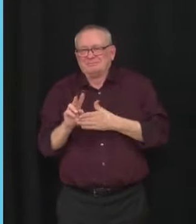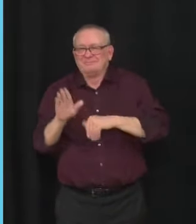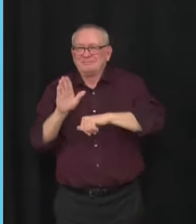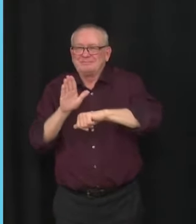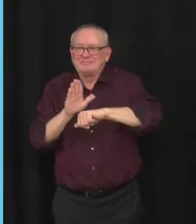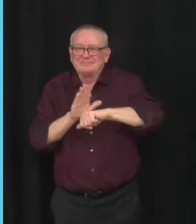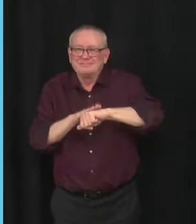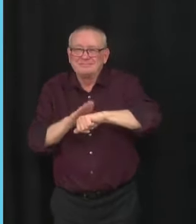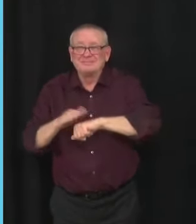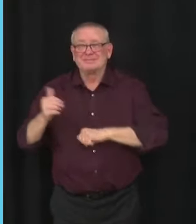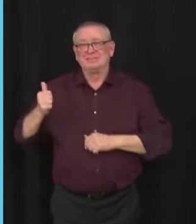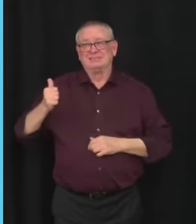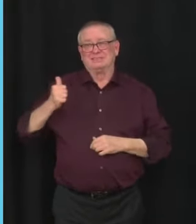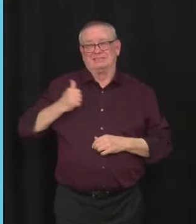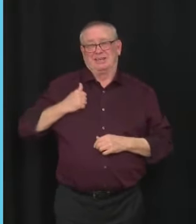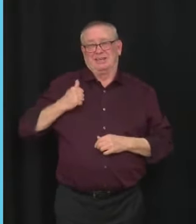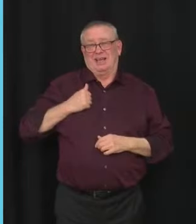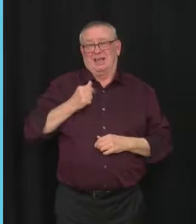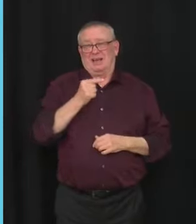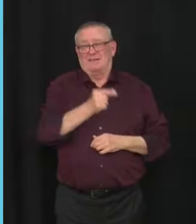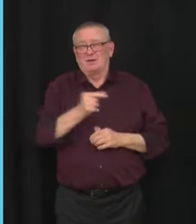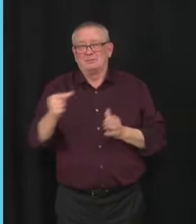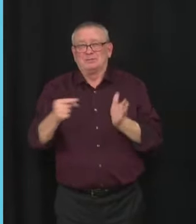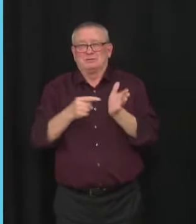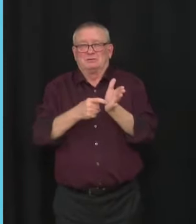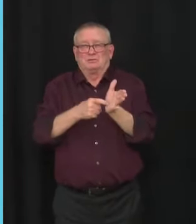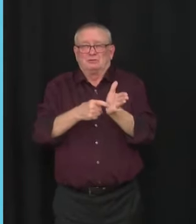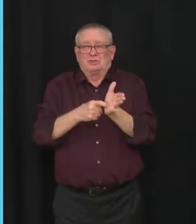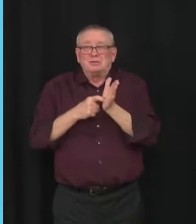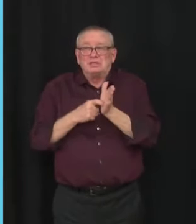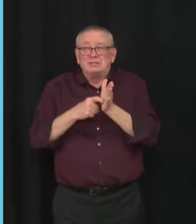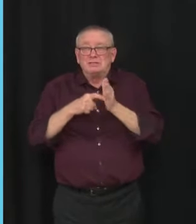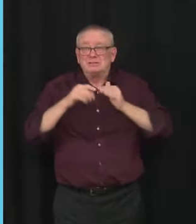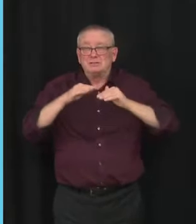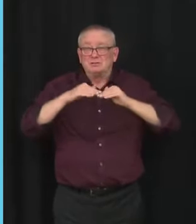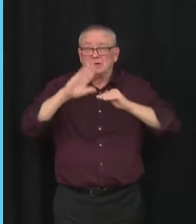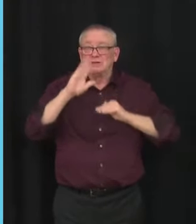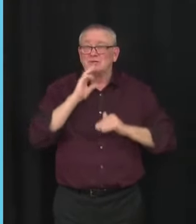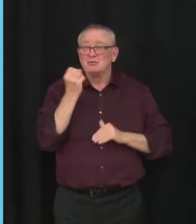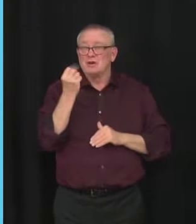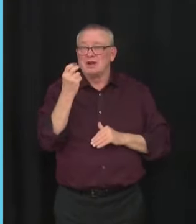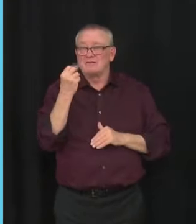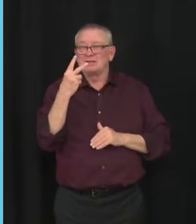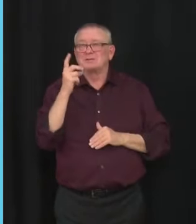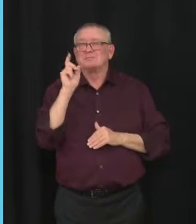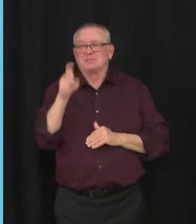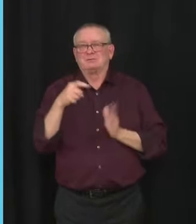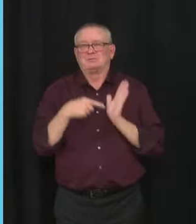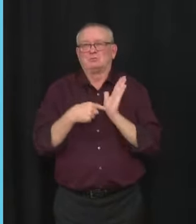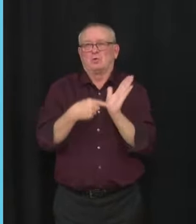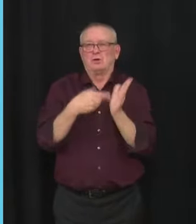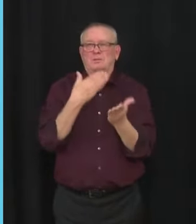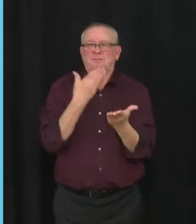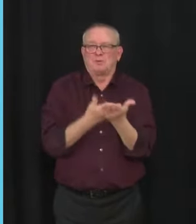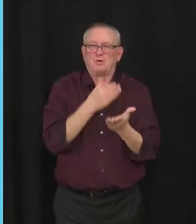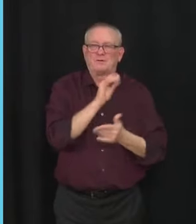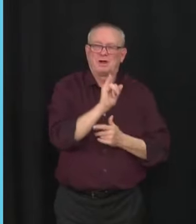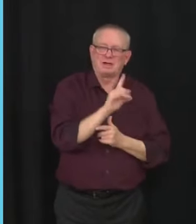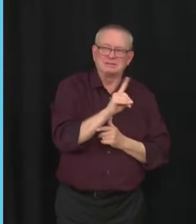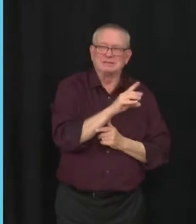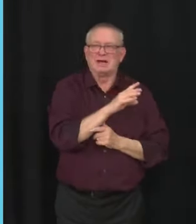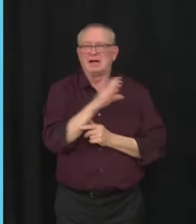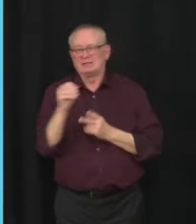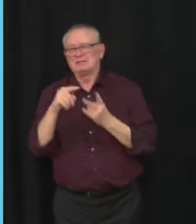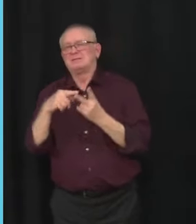to board domestic and international flights as well as to get on passenger trains. I'm pleased to share that Alberta's QR code